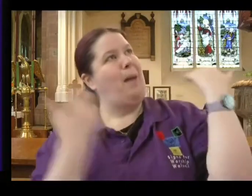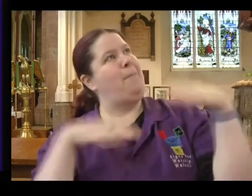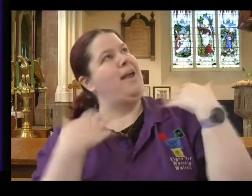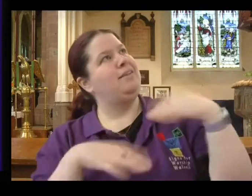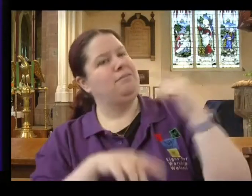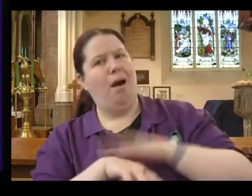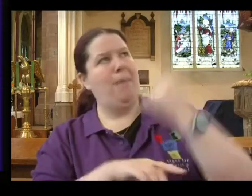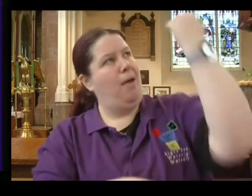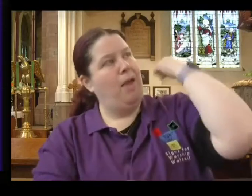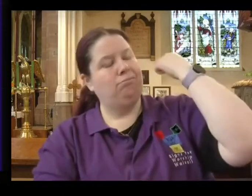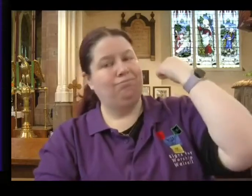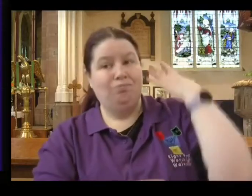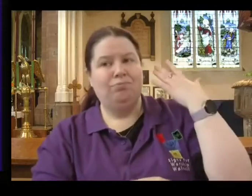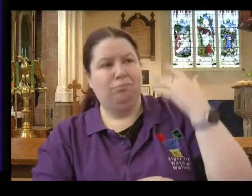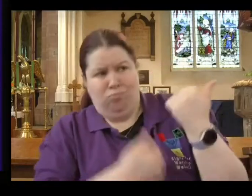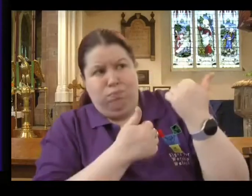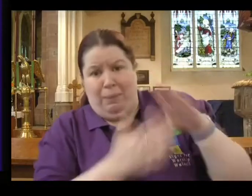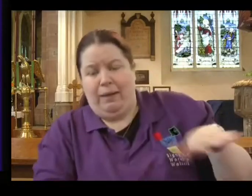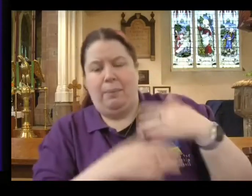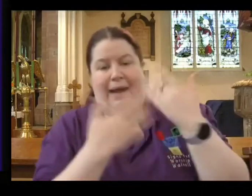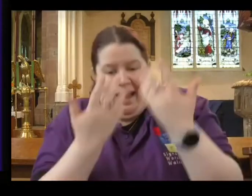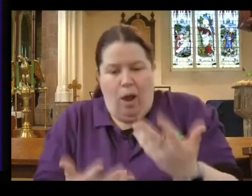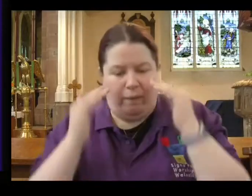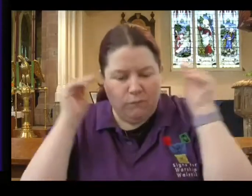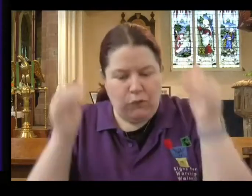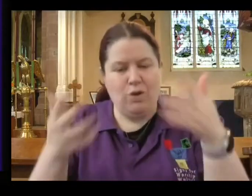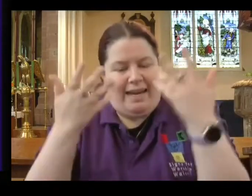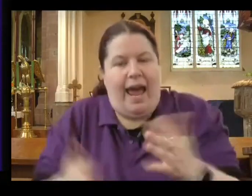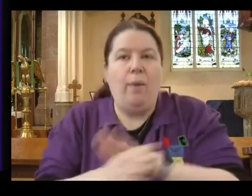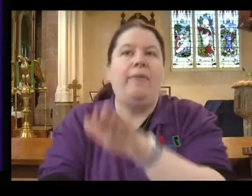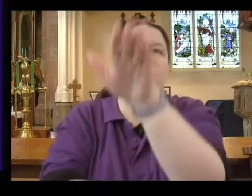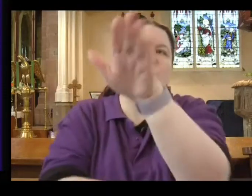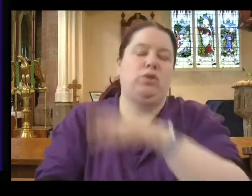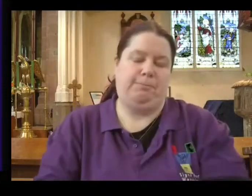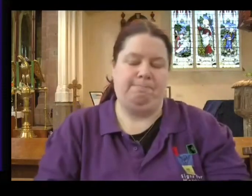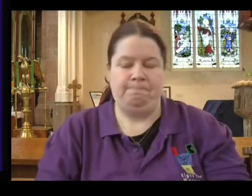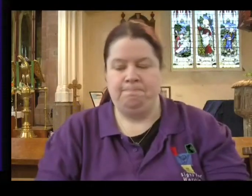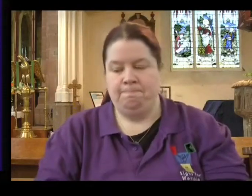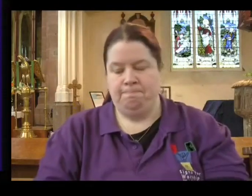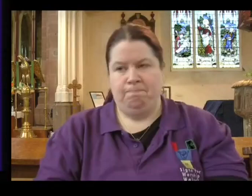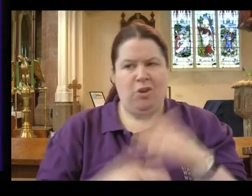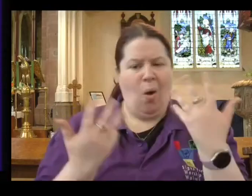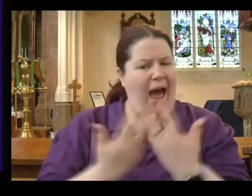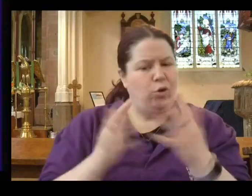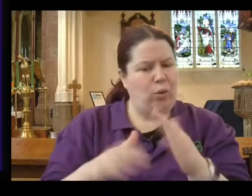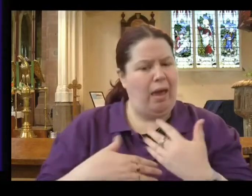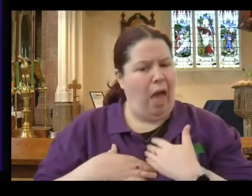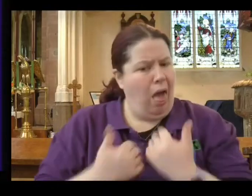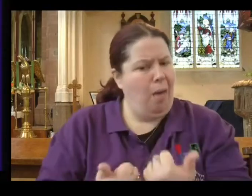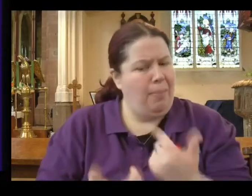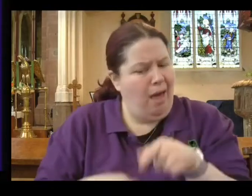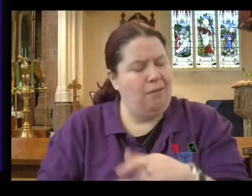for every church and it's also true for individuals. So what is the remedy? Well, firstly,